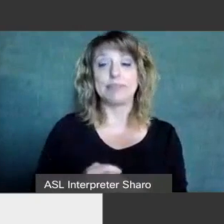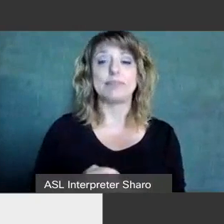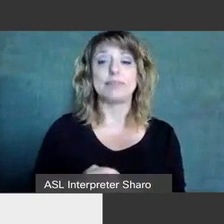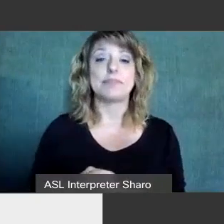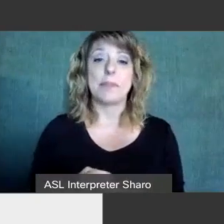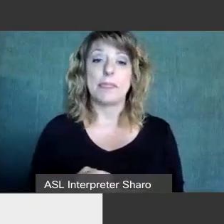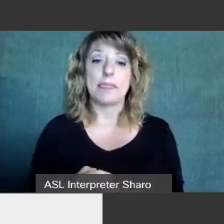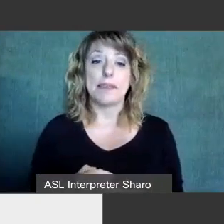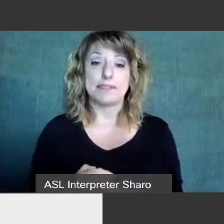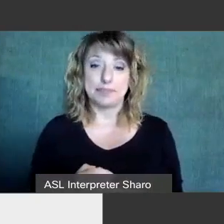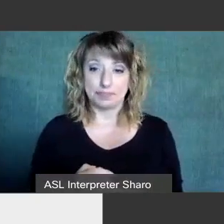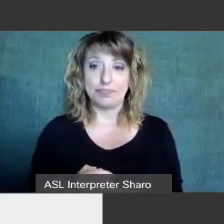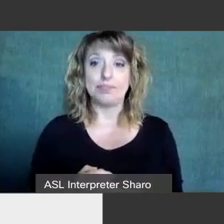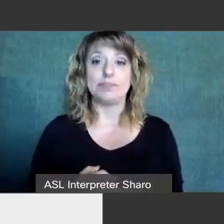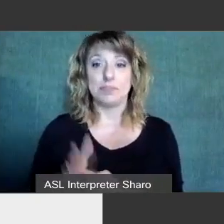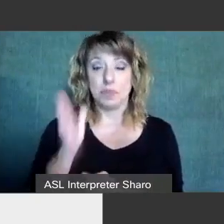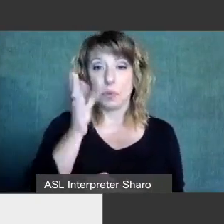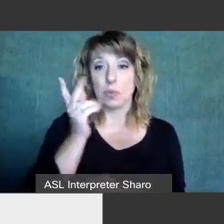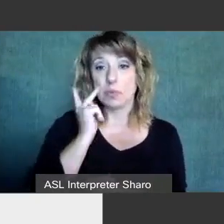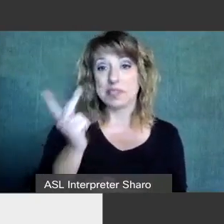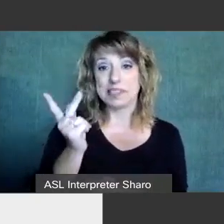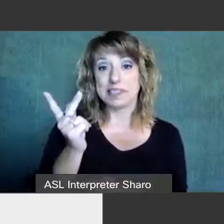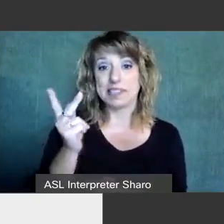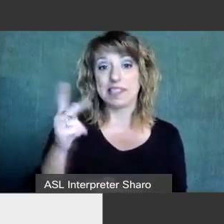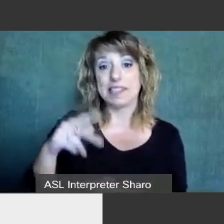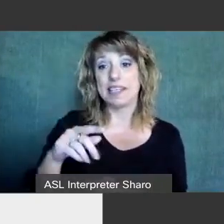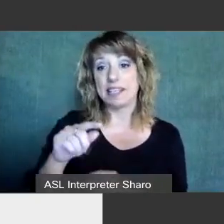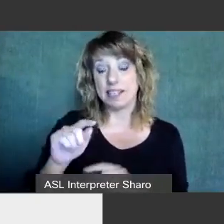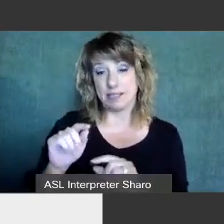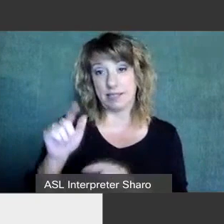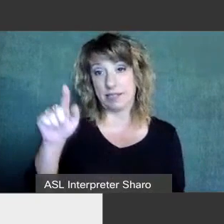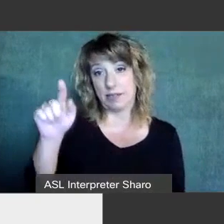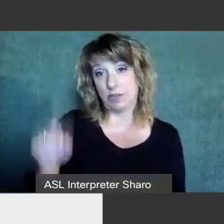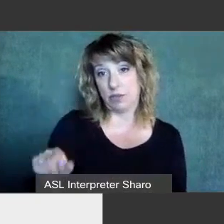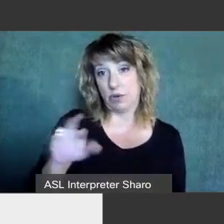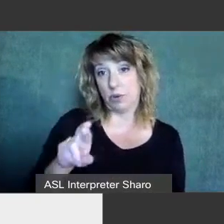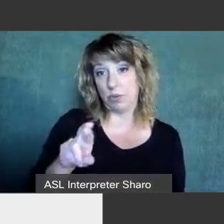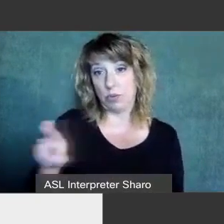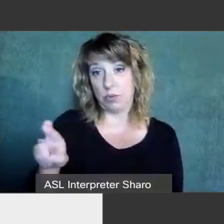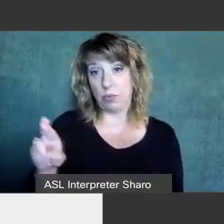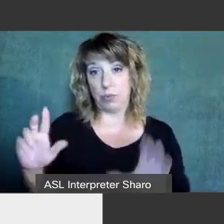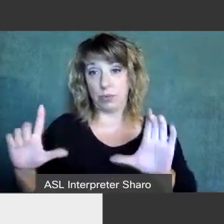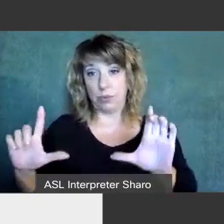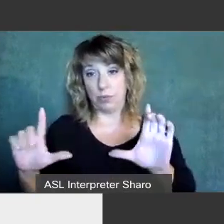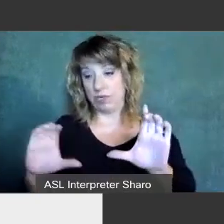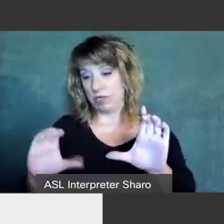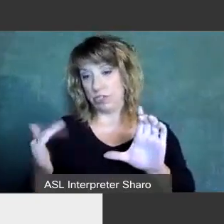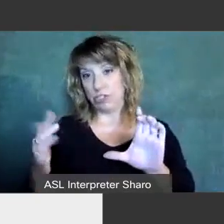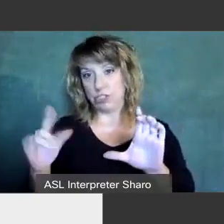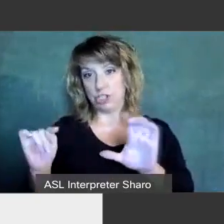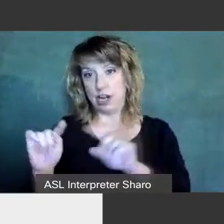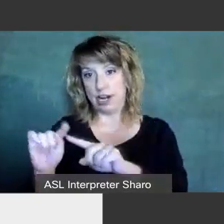a panel in the lower right of your screen that says the word chat